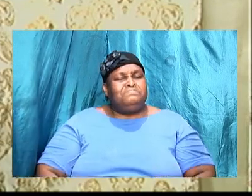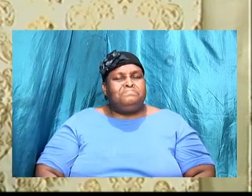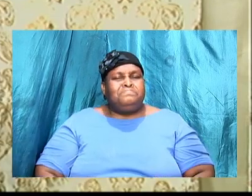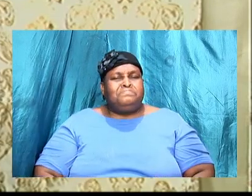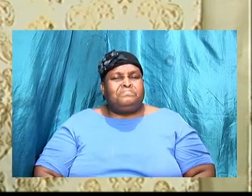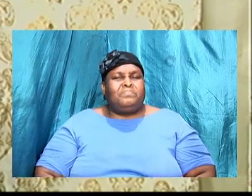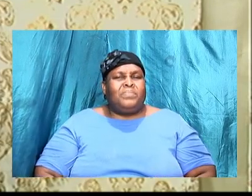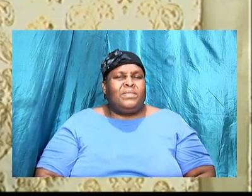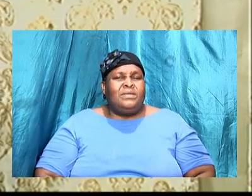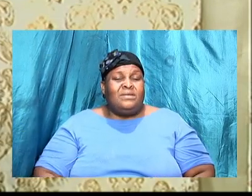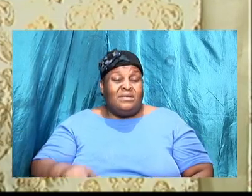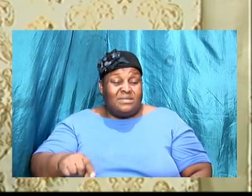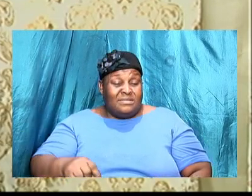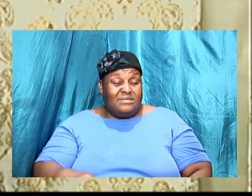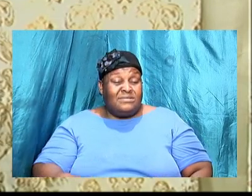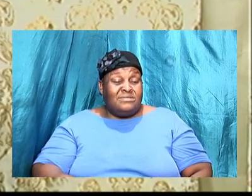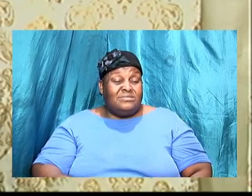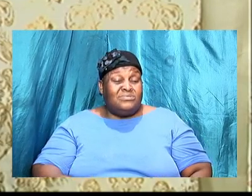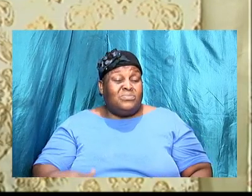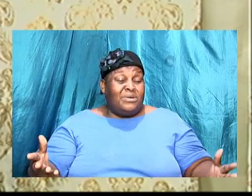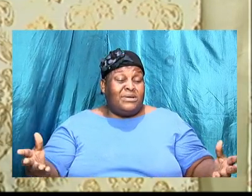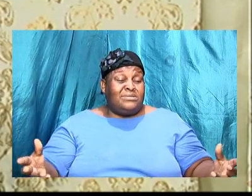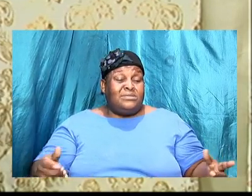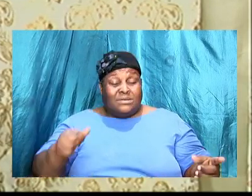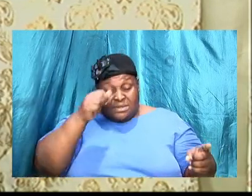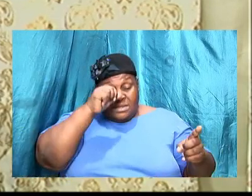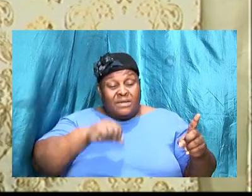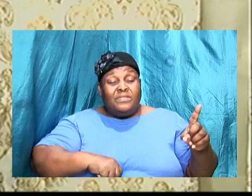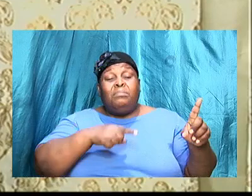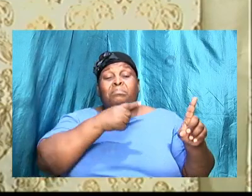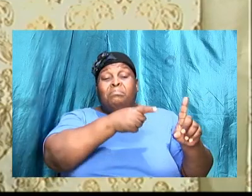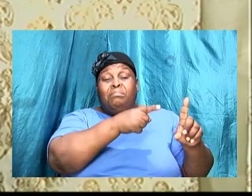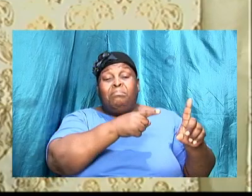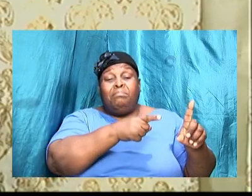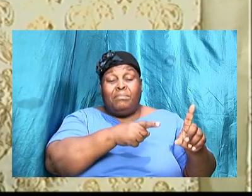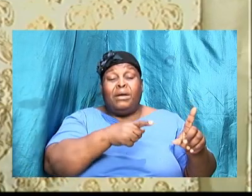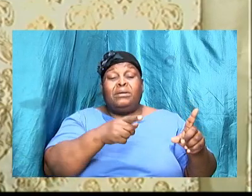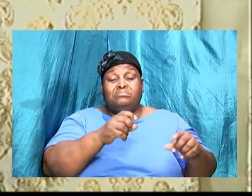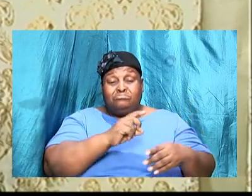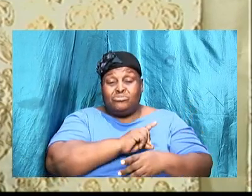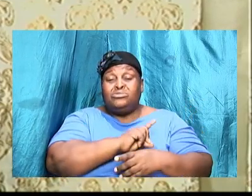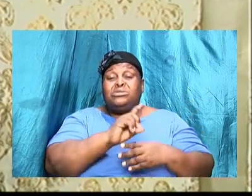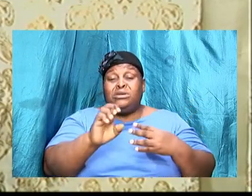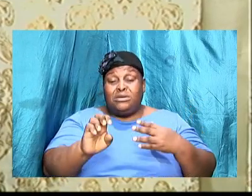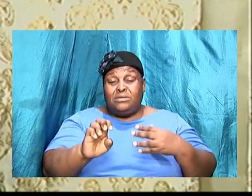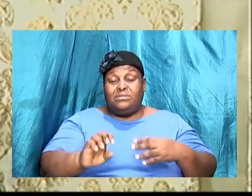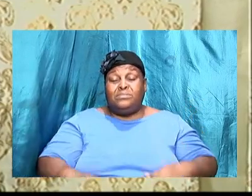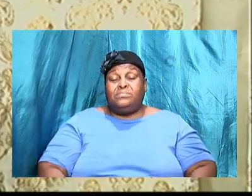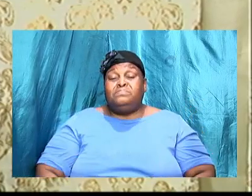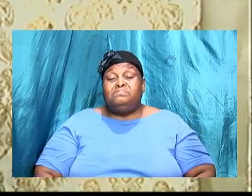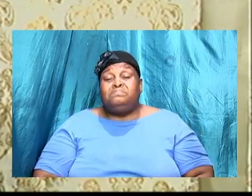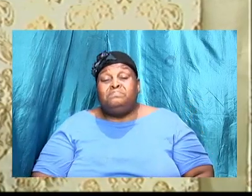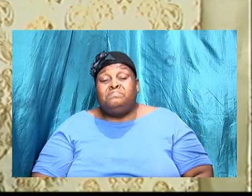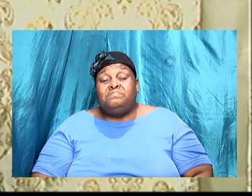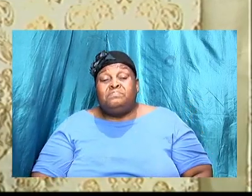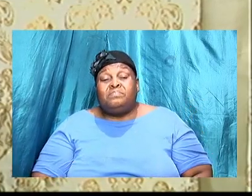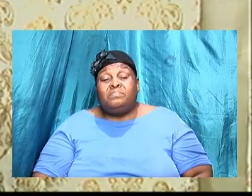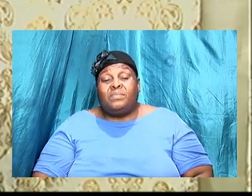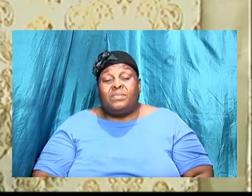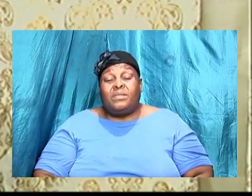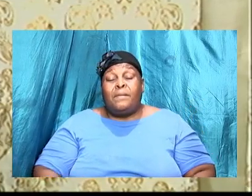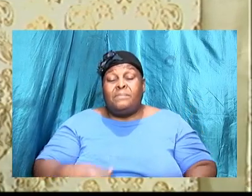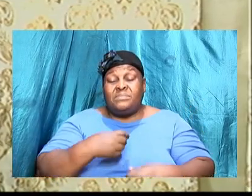and so this was what Gideon did I made the point a couple of weeks ago that when I was going to get